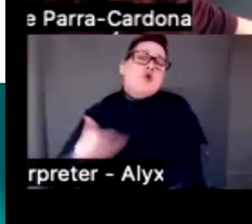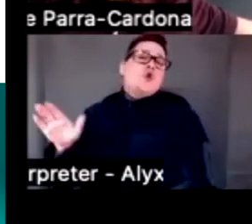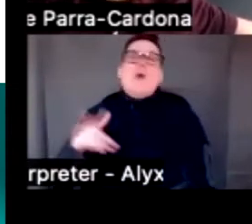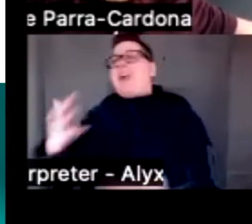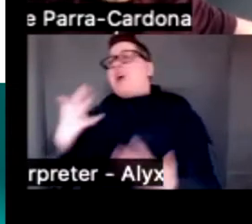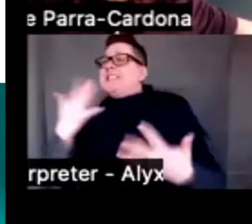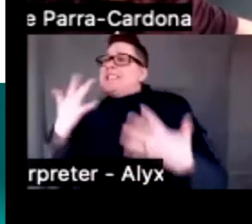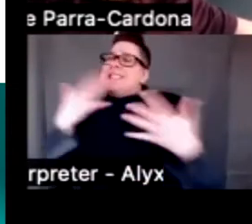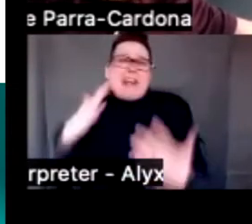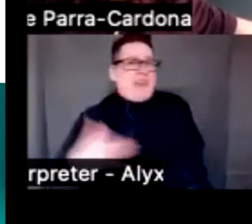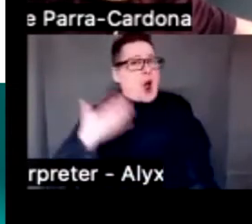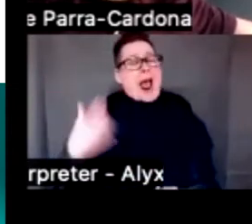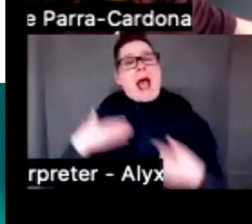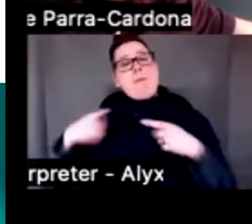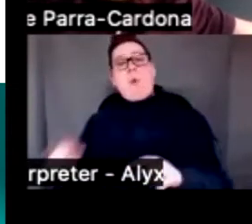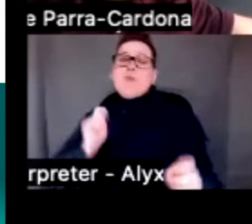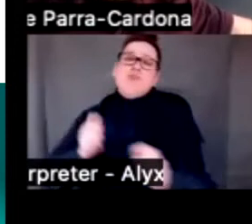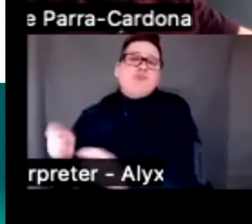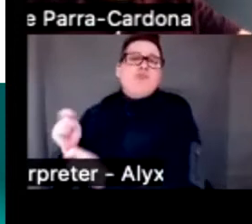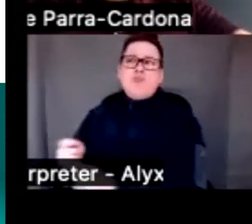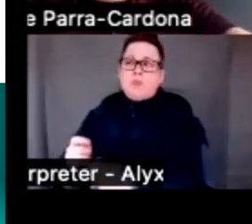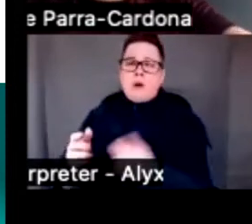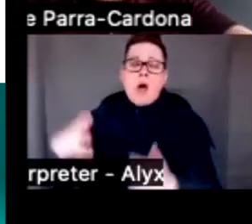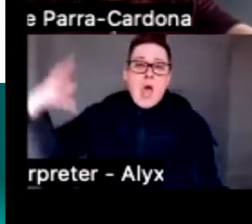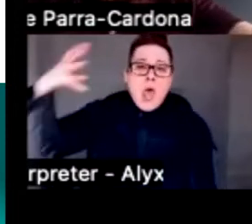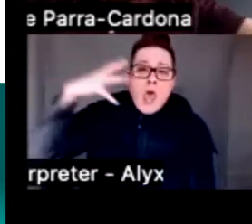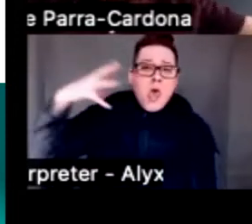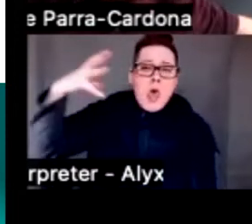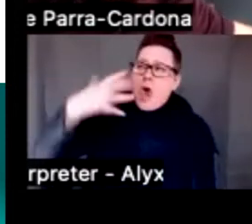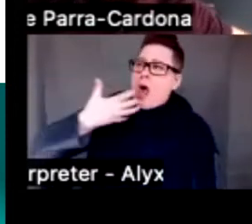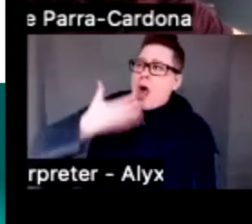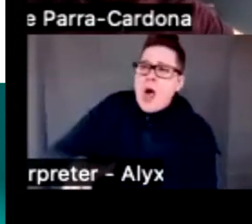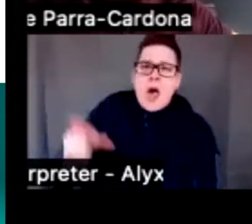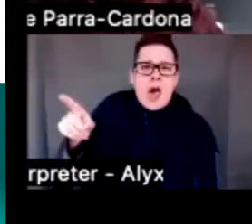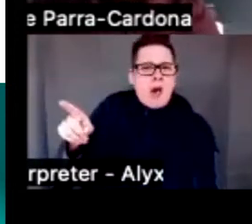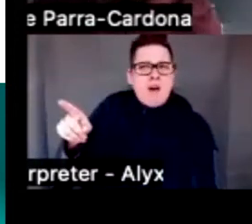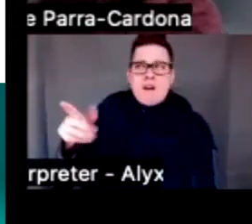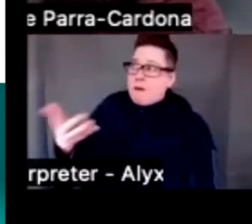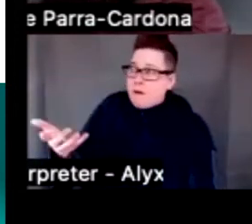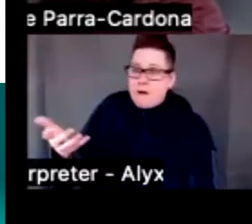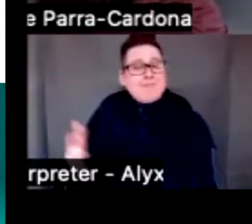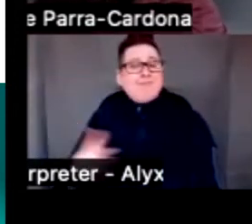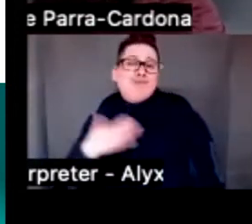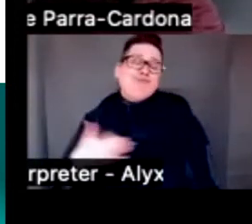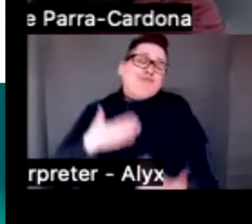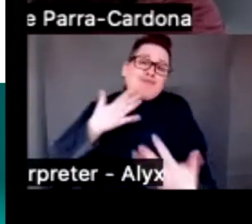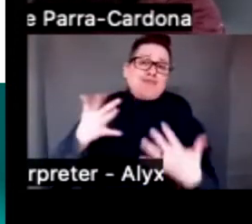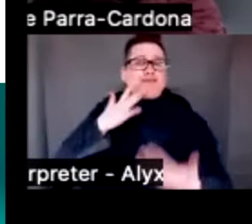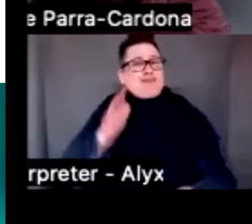and they are joyful in the midst of that horrible summer. And a lot of that has to be with the